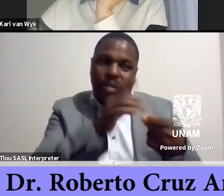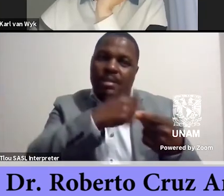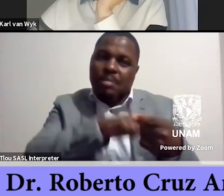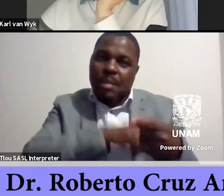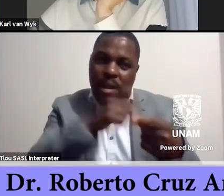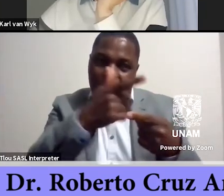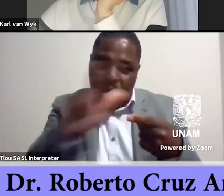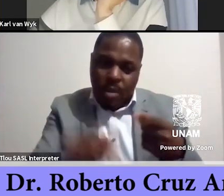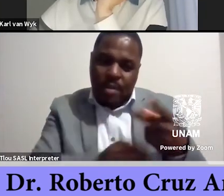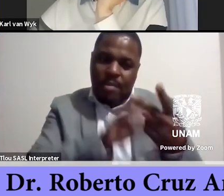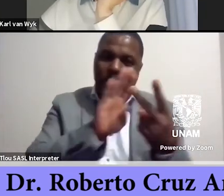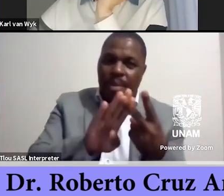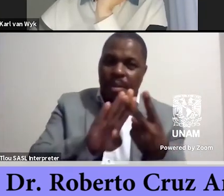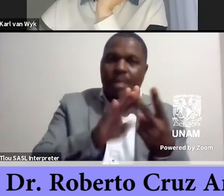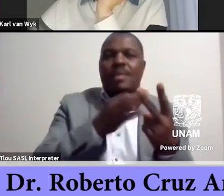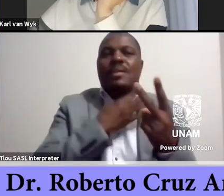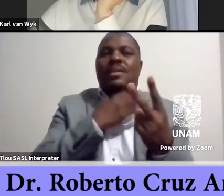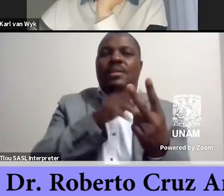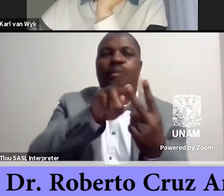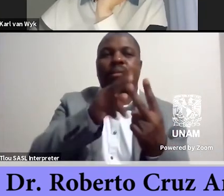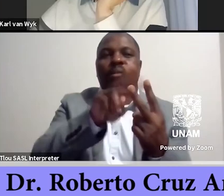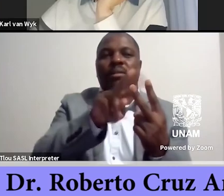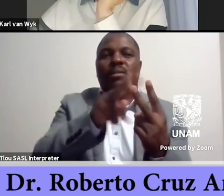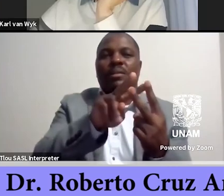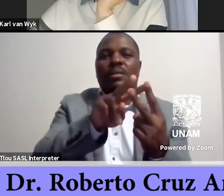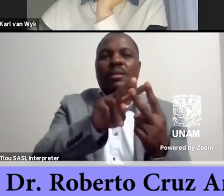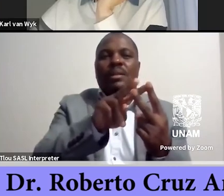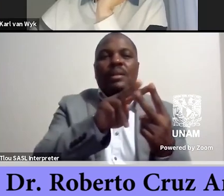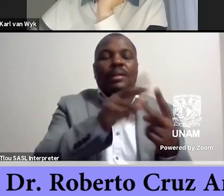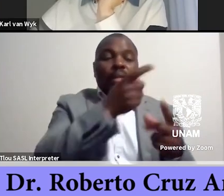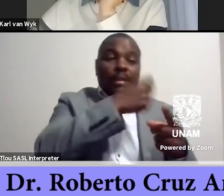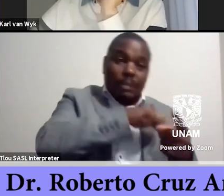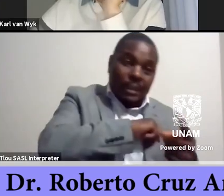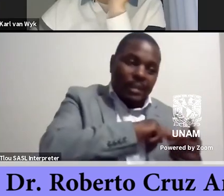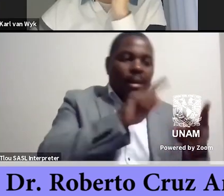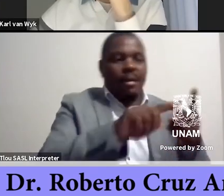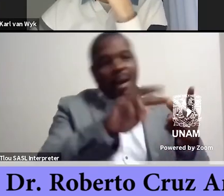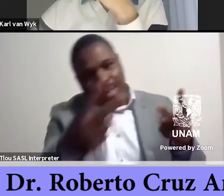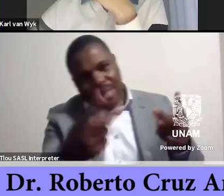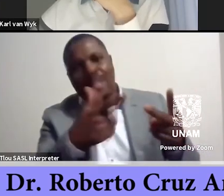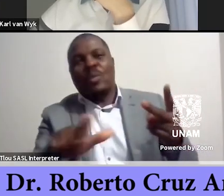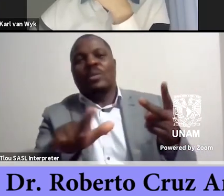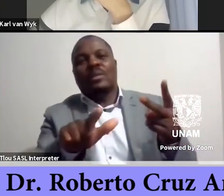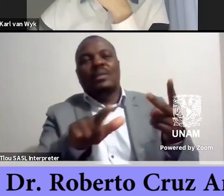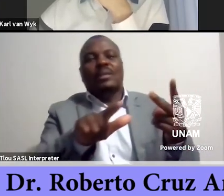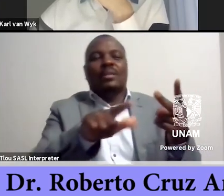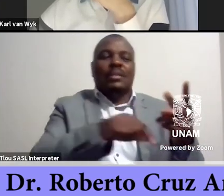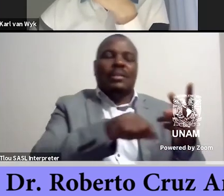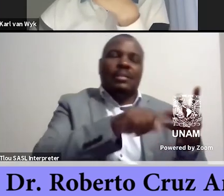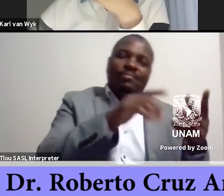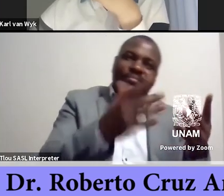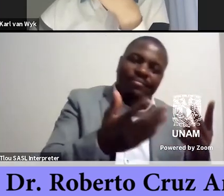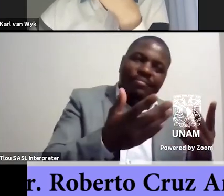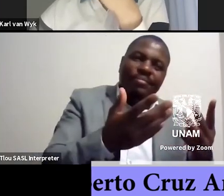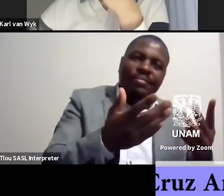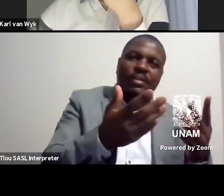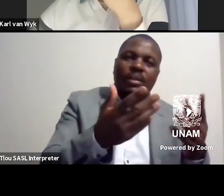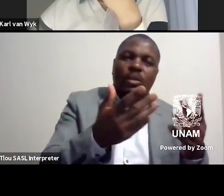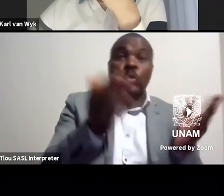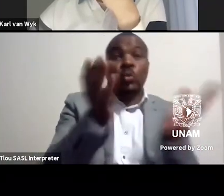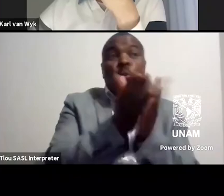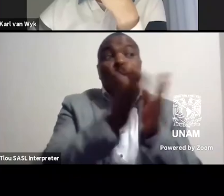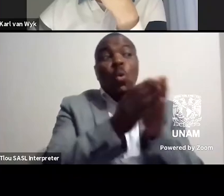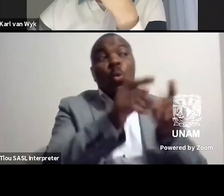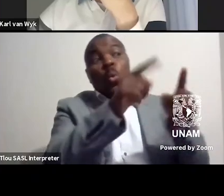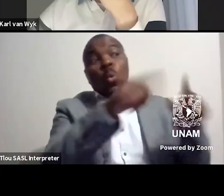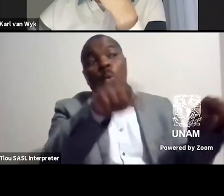and english for example spanish and other languages in in in schools we